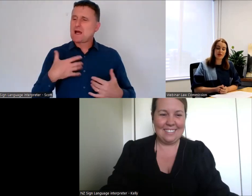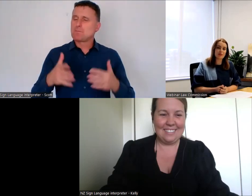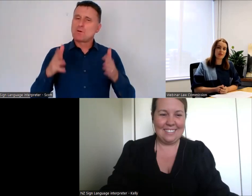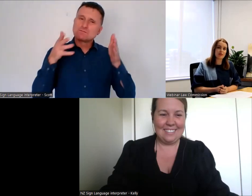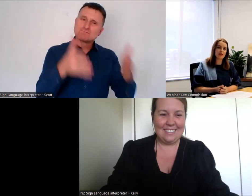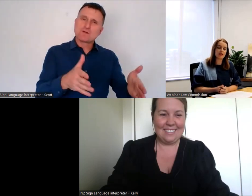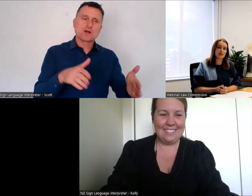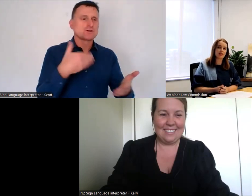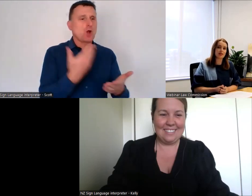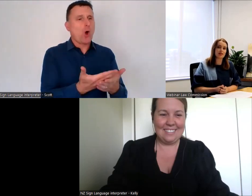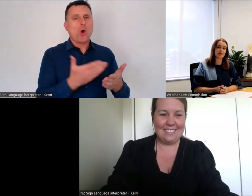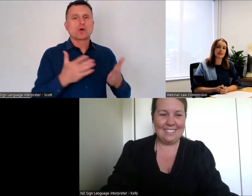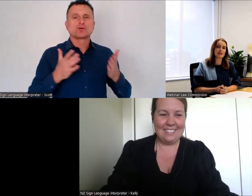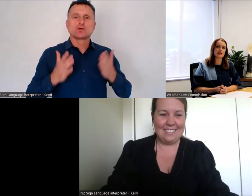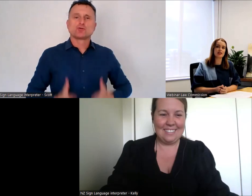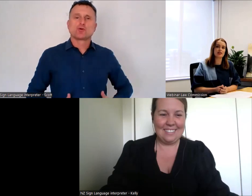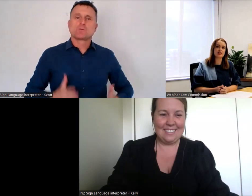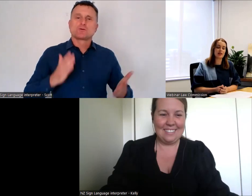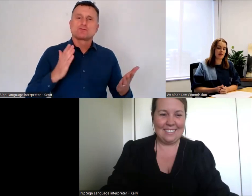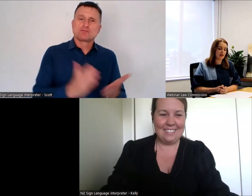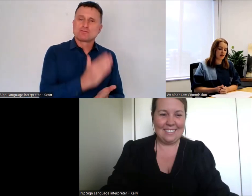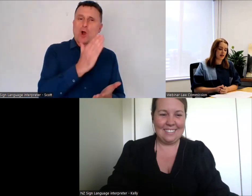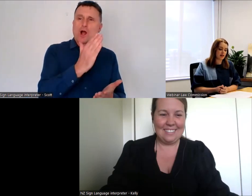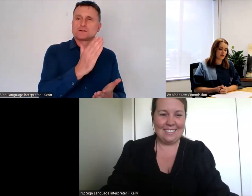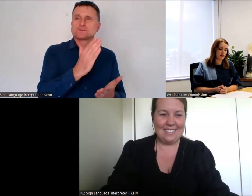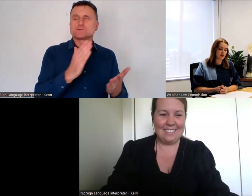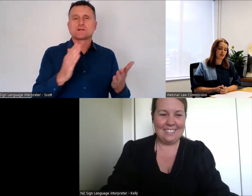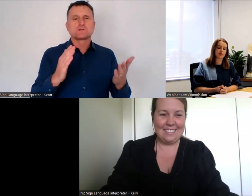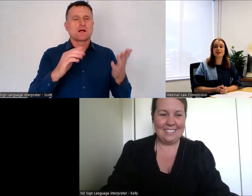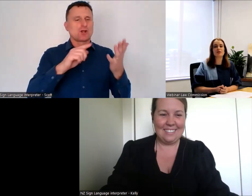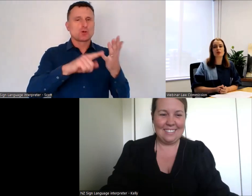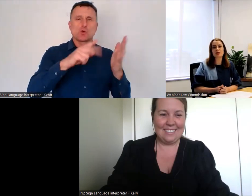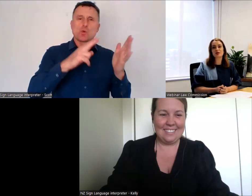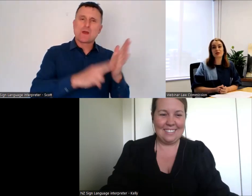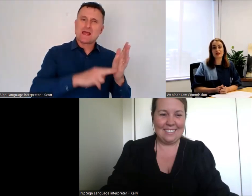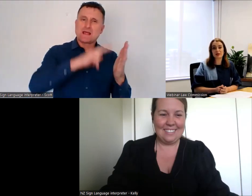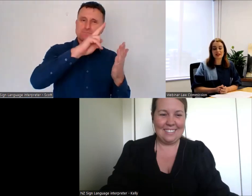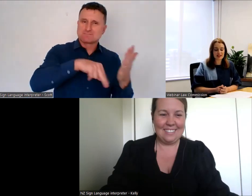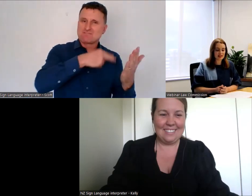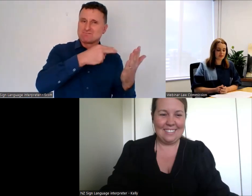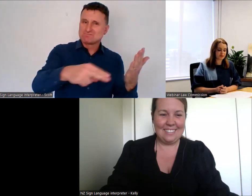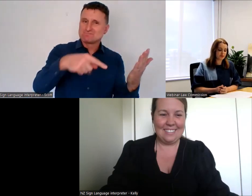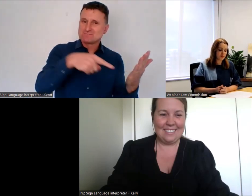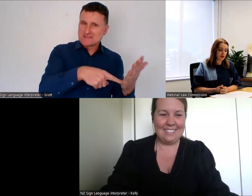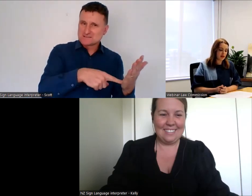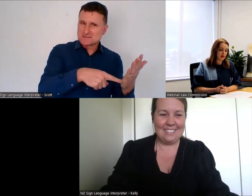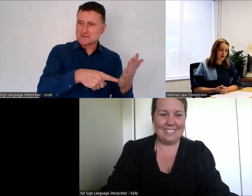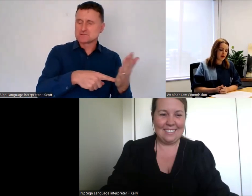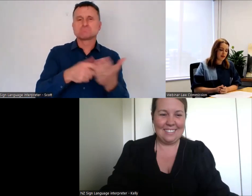for disabled people, such as the United Nations Convention on the Rights of Persons with Disabilities.